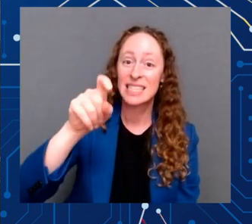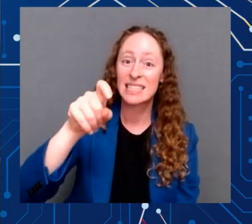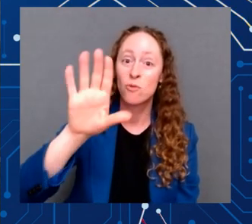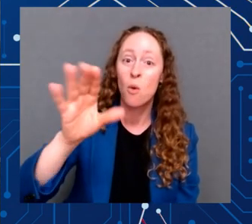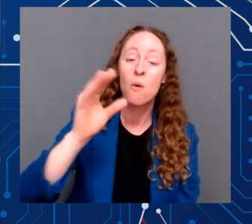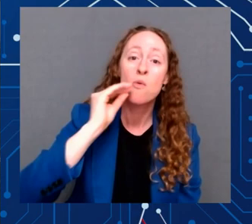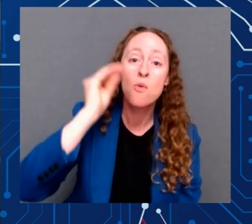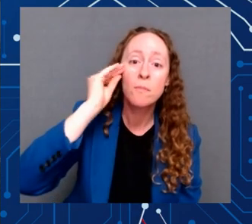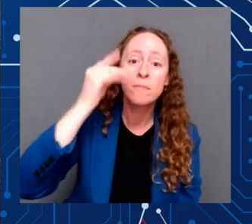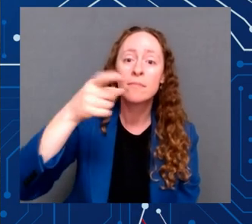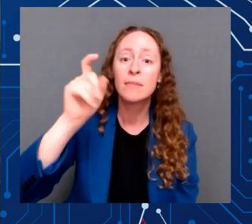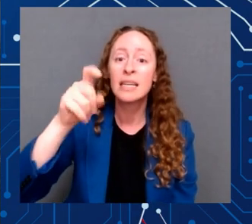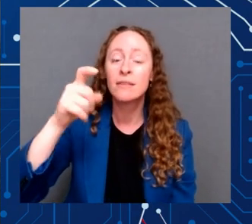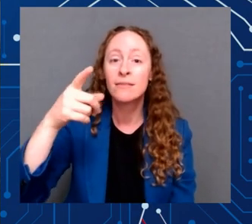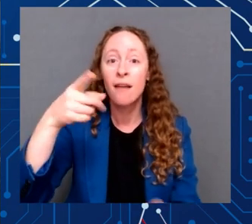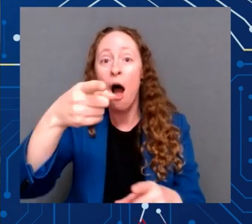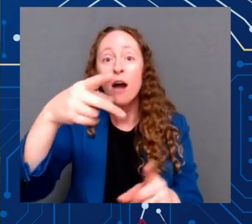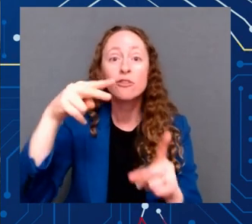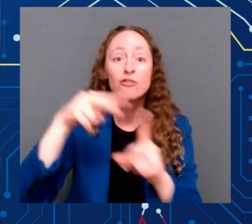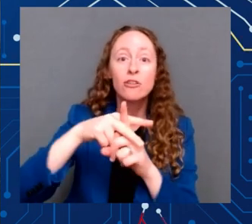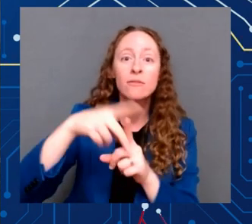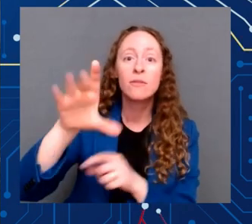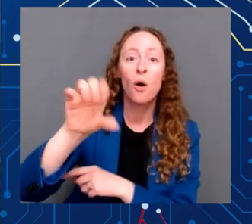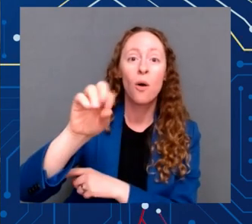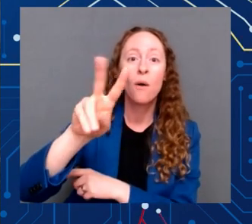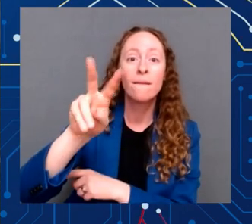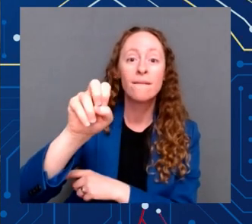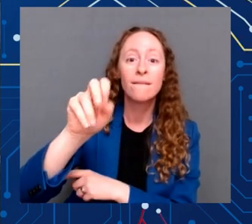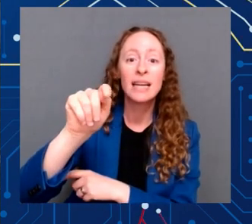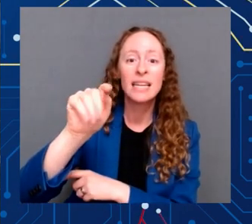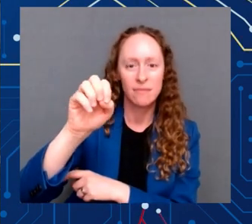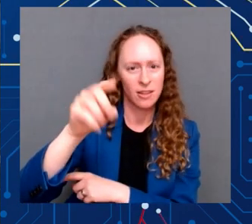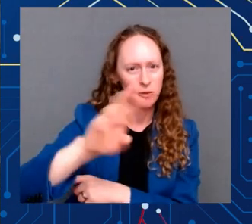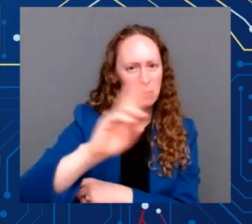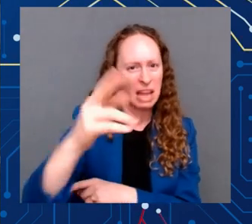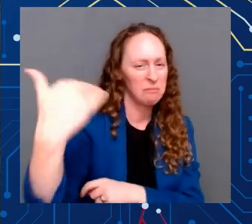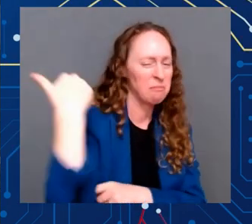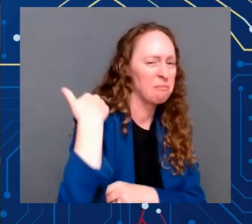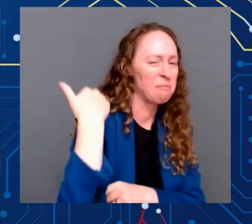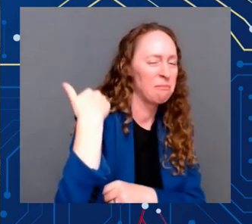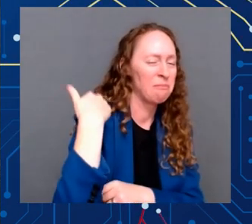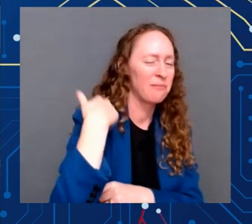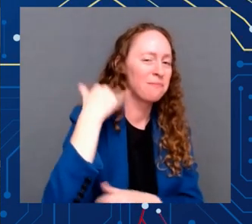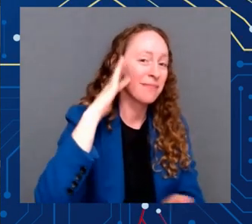back. Please join me in welcoming President Joe Biden.